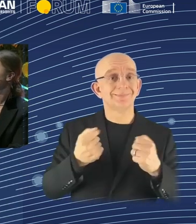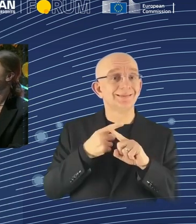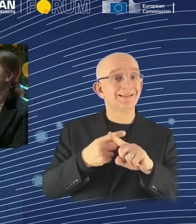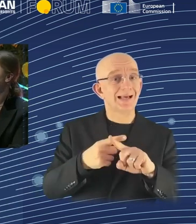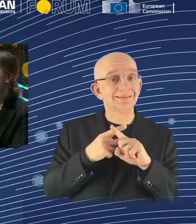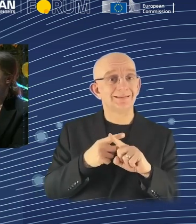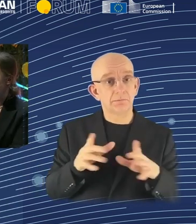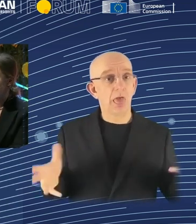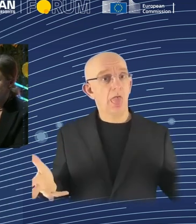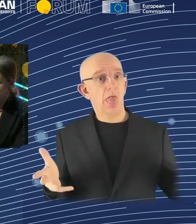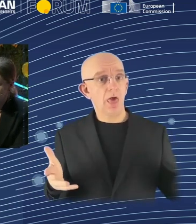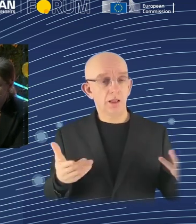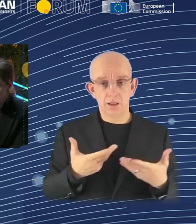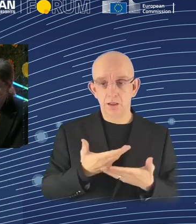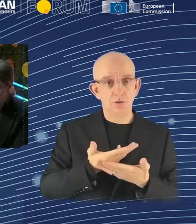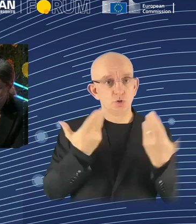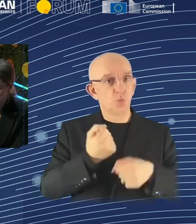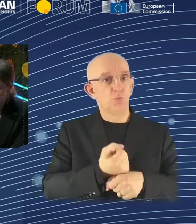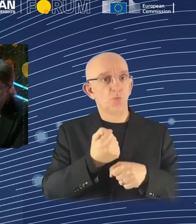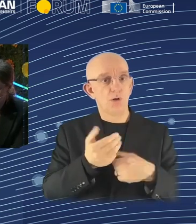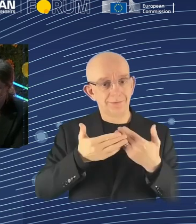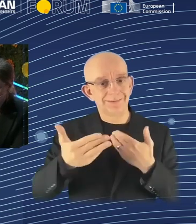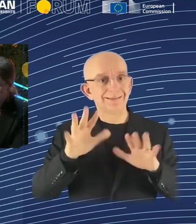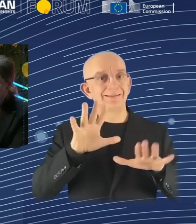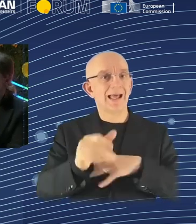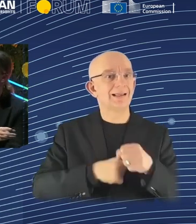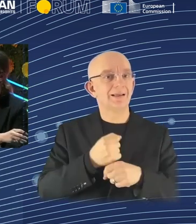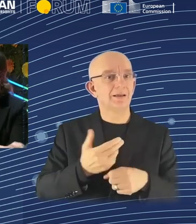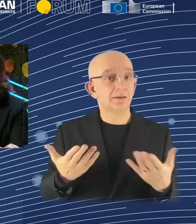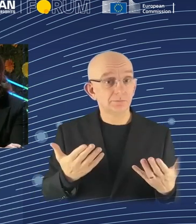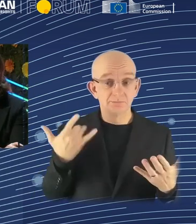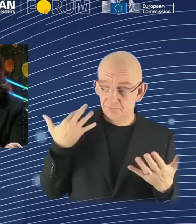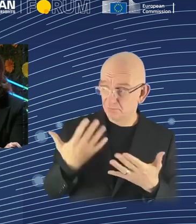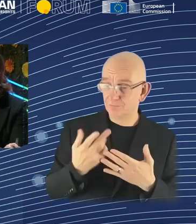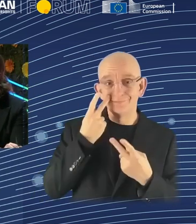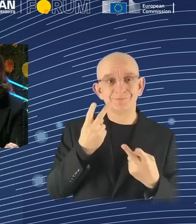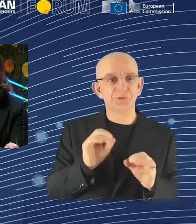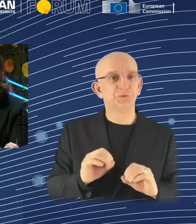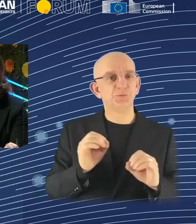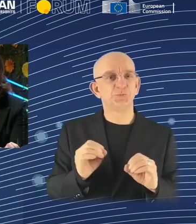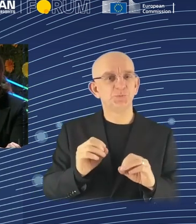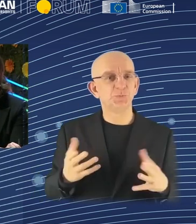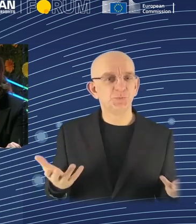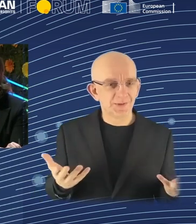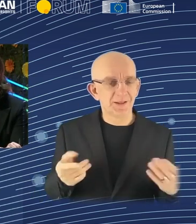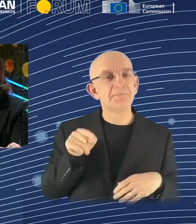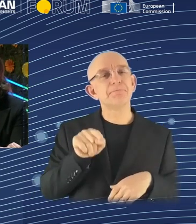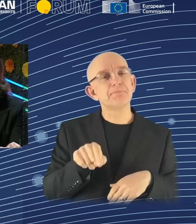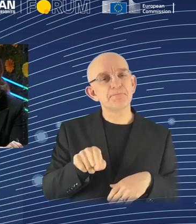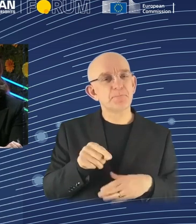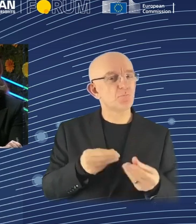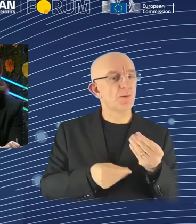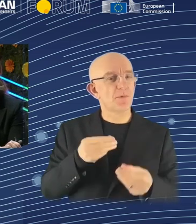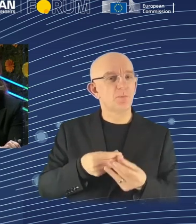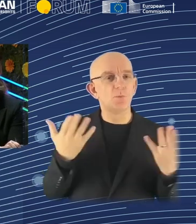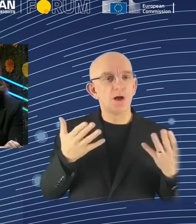So, that hasn't happened yet because the problem turns out to be much more difficult than we expected. It turns out that, in fact, humans are